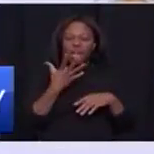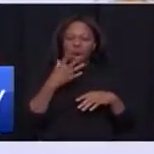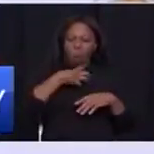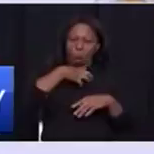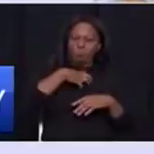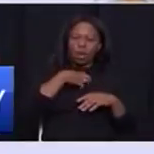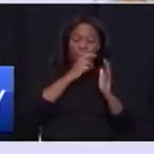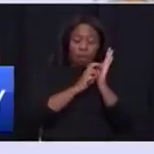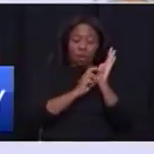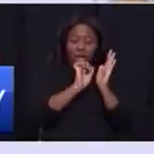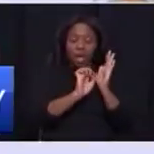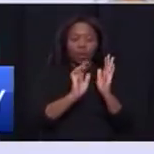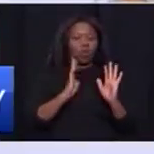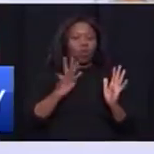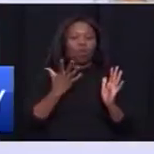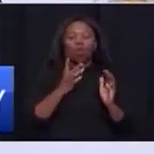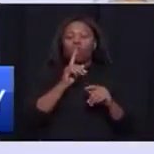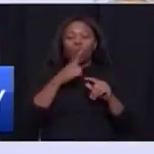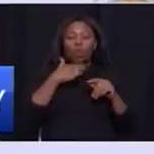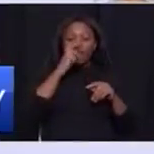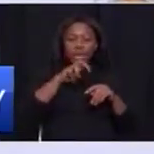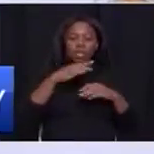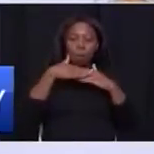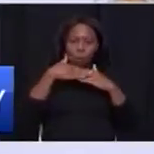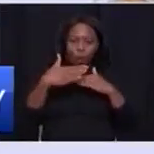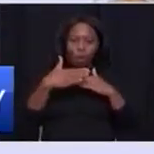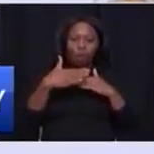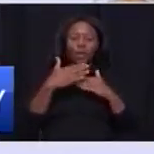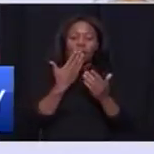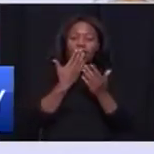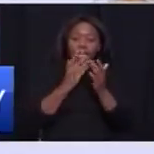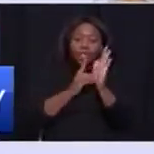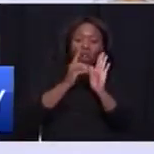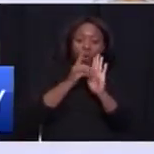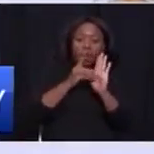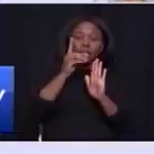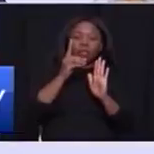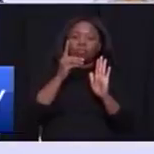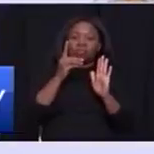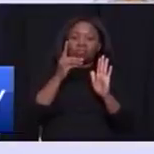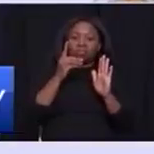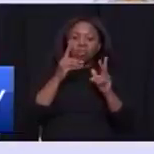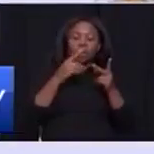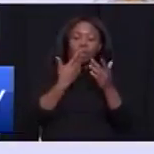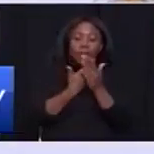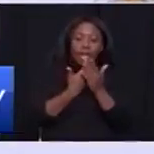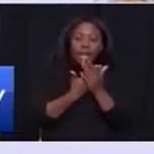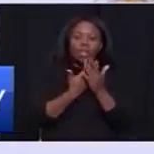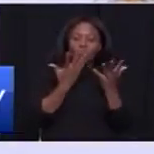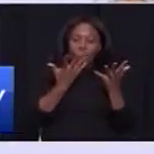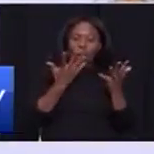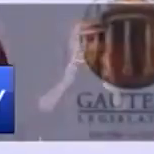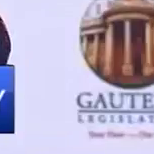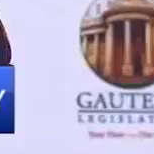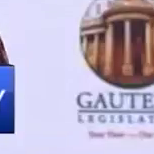own bylaws. We need a more enabling and developmental regulatory regime for township